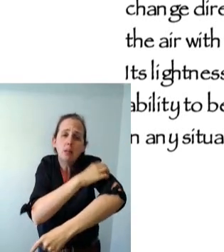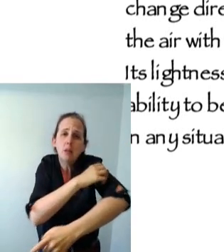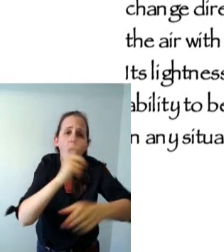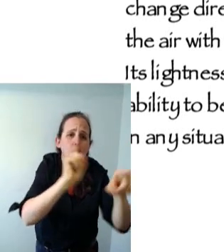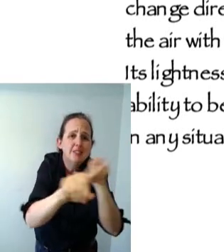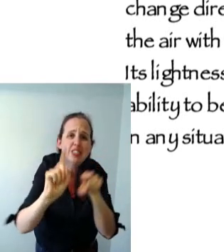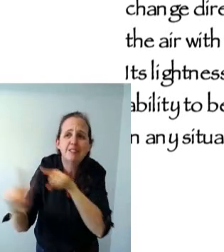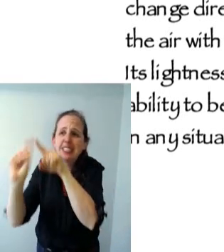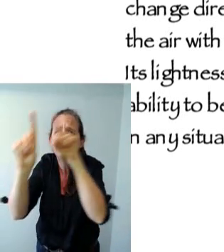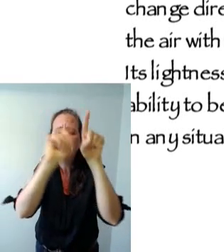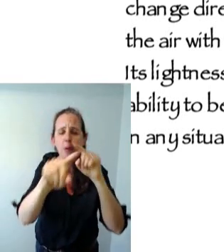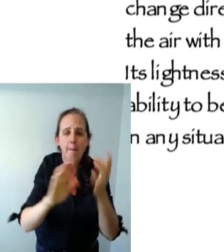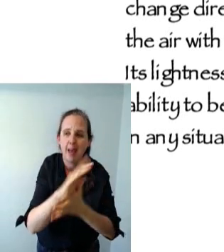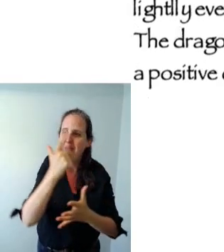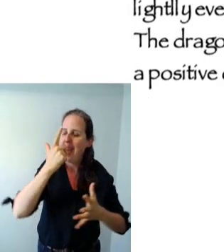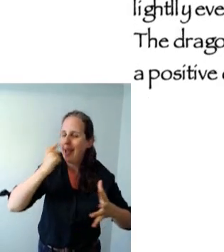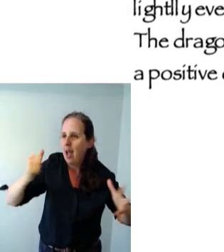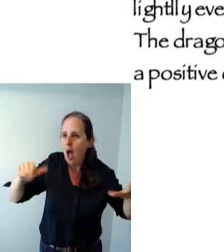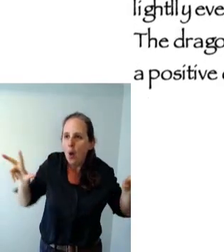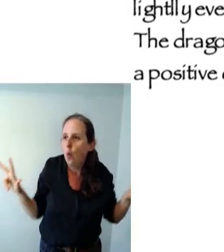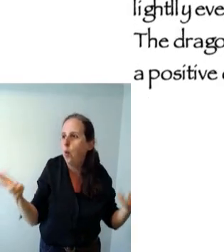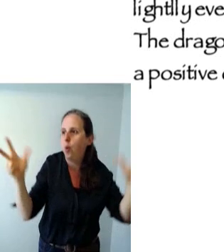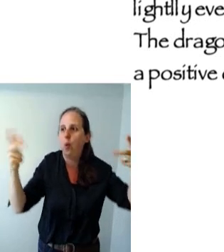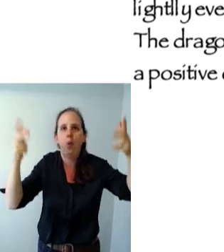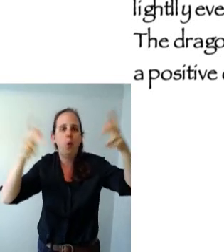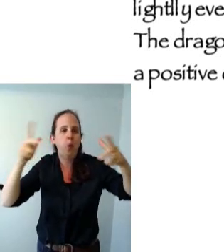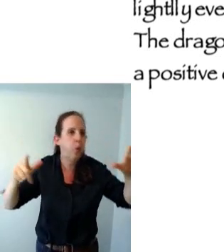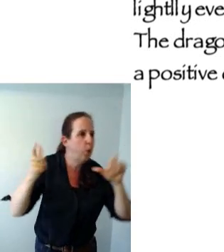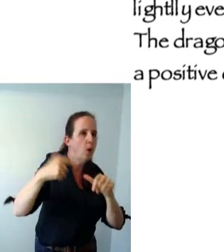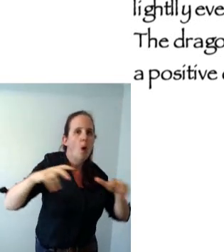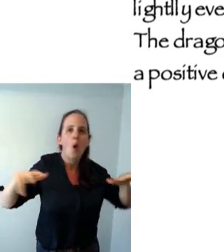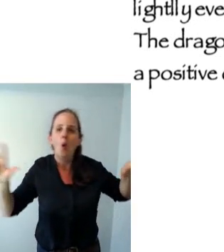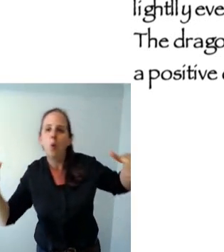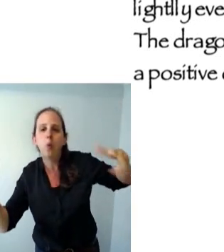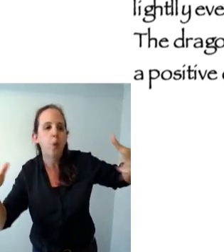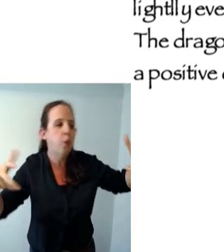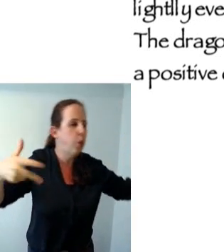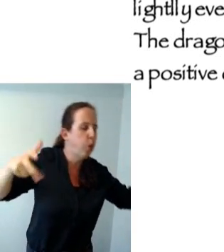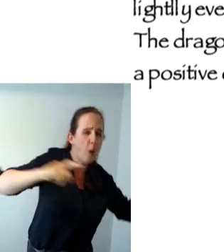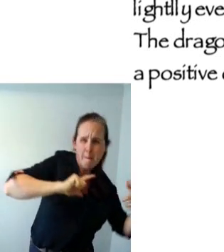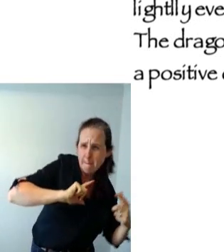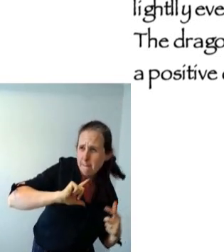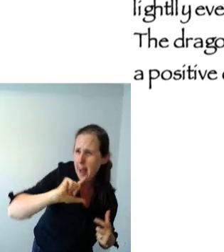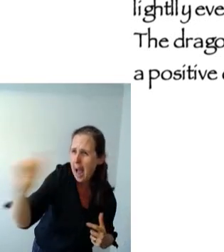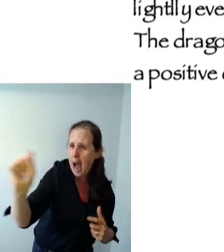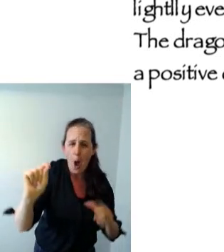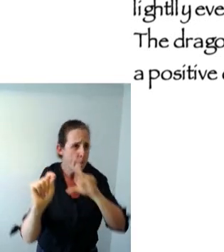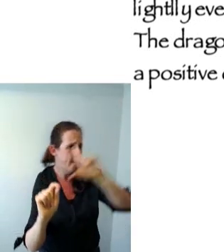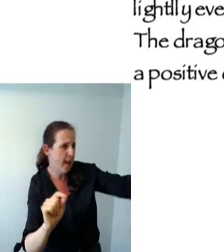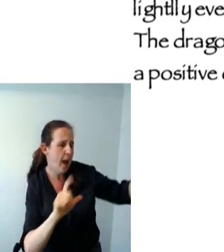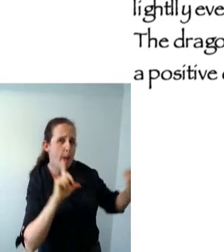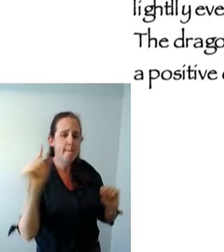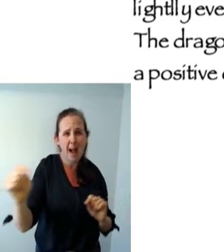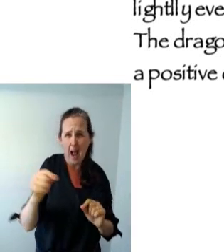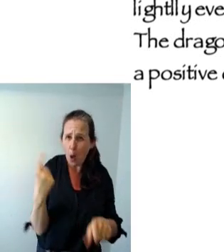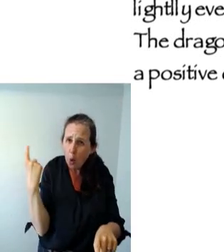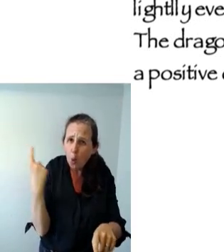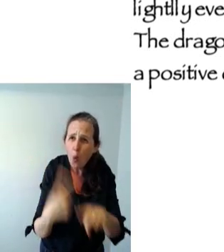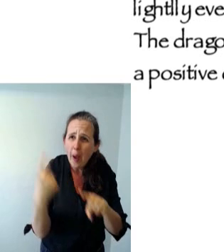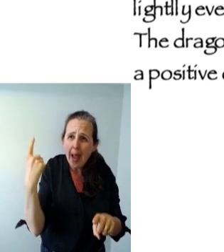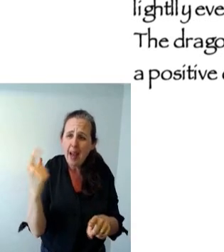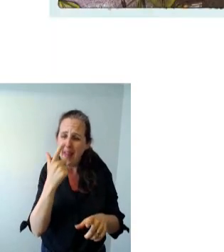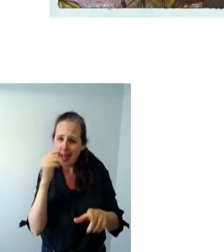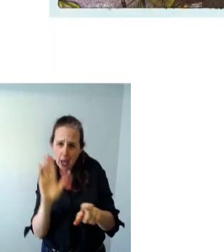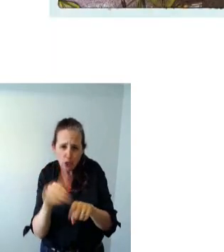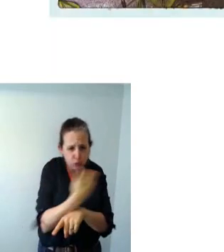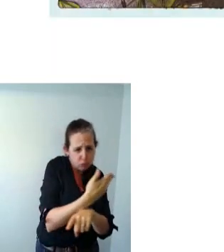maneuverability in flight they can quickly change from hovering to shooting off in any direction and quickly pull tight turns